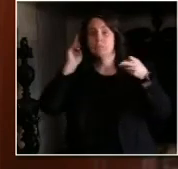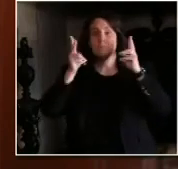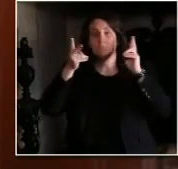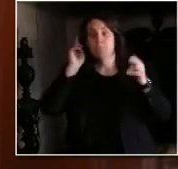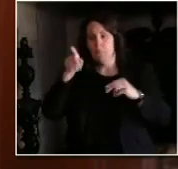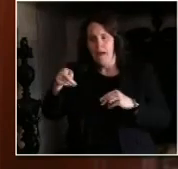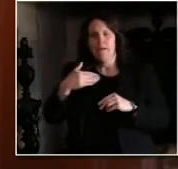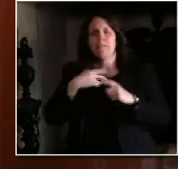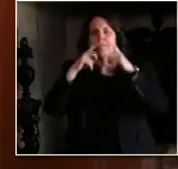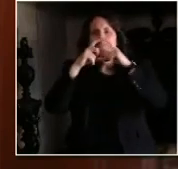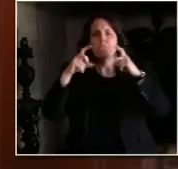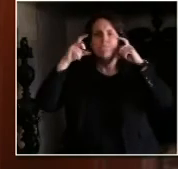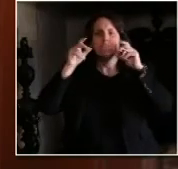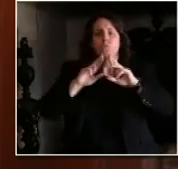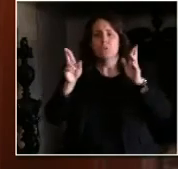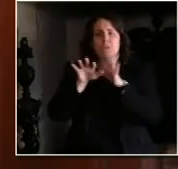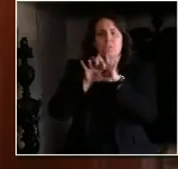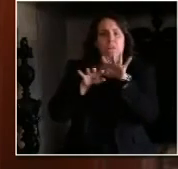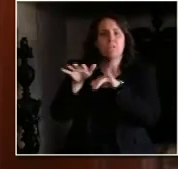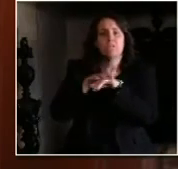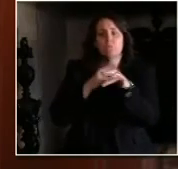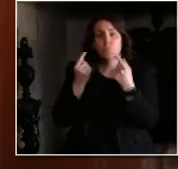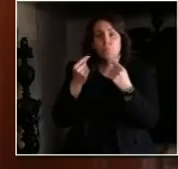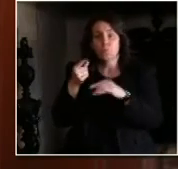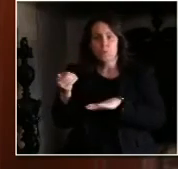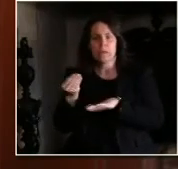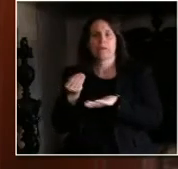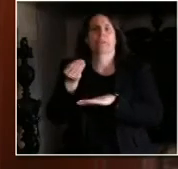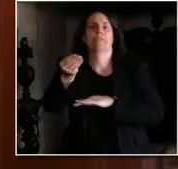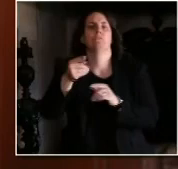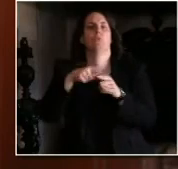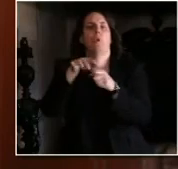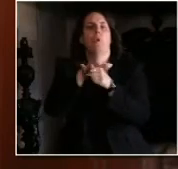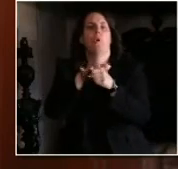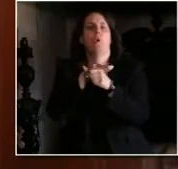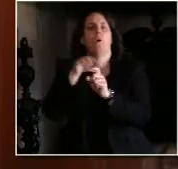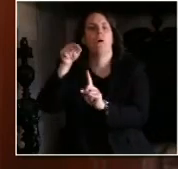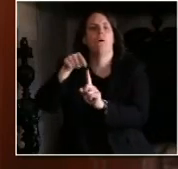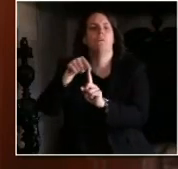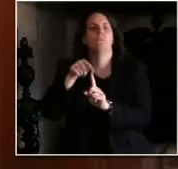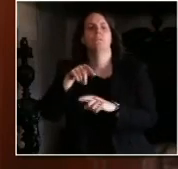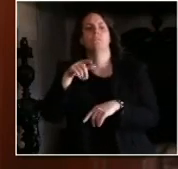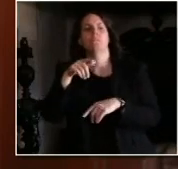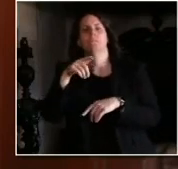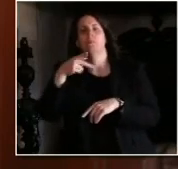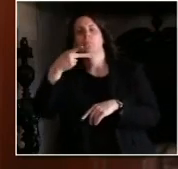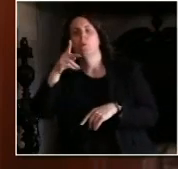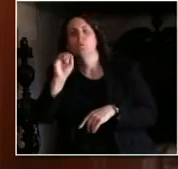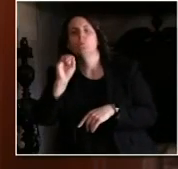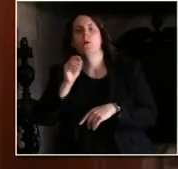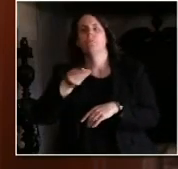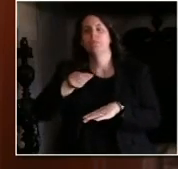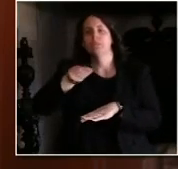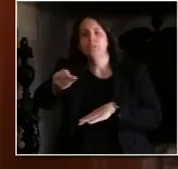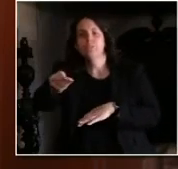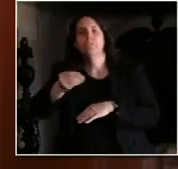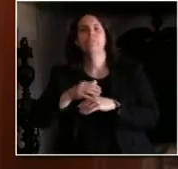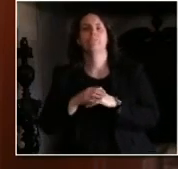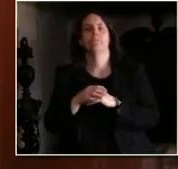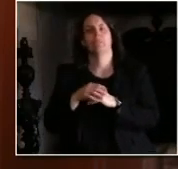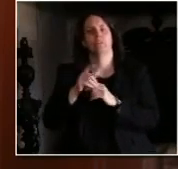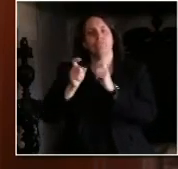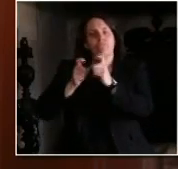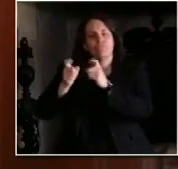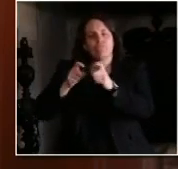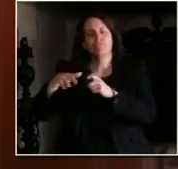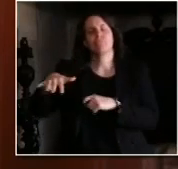truck drivers can get their goods to market. And educators who are still working to keep teaching, inspiring, and empowering kids